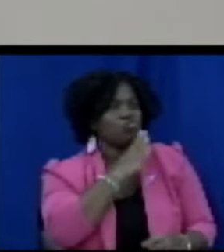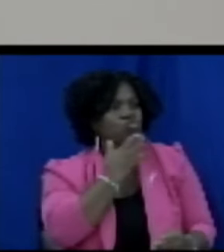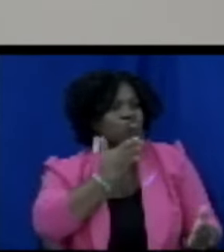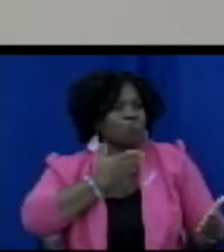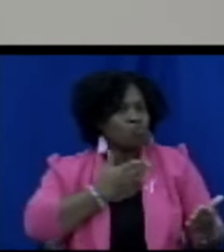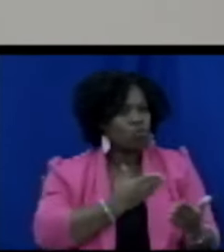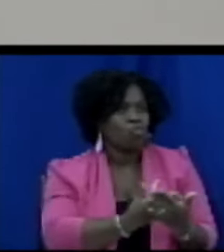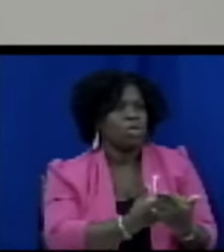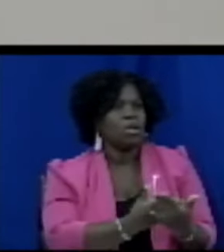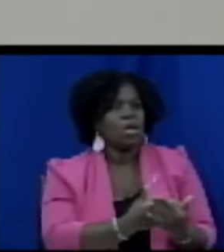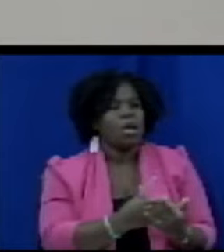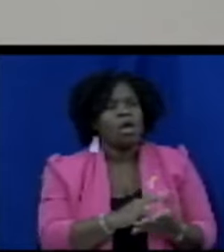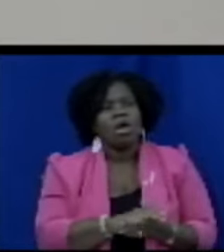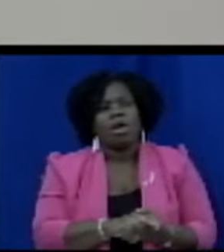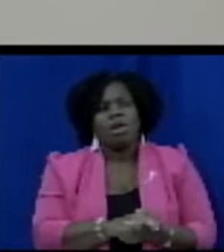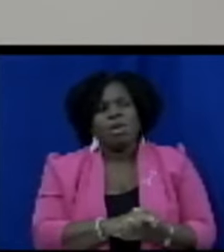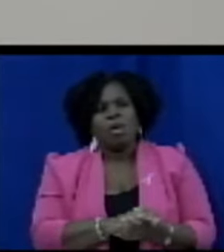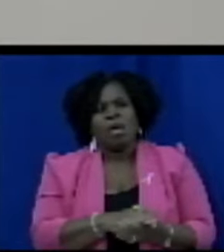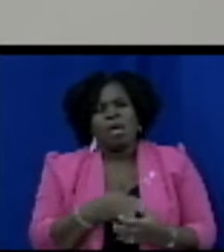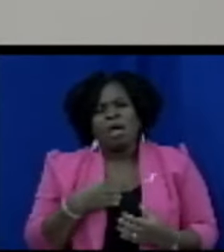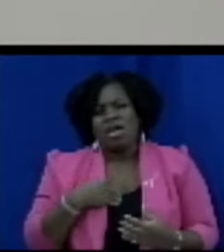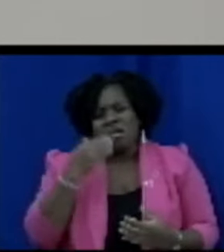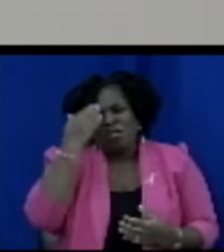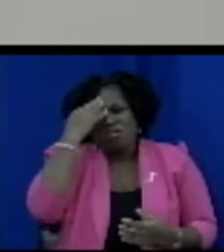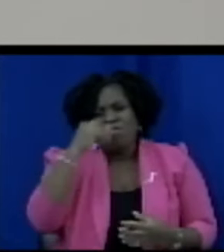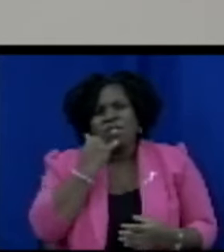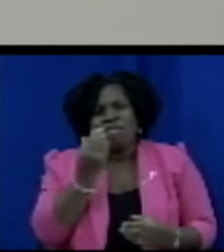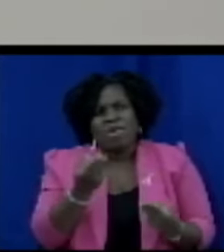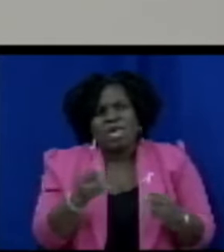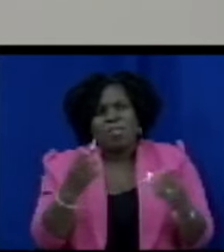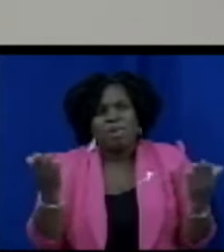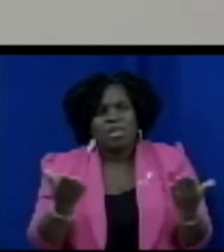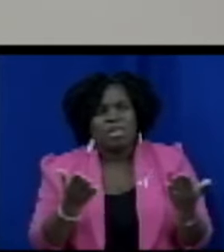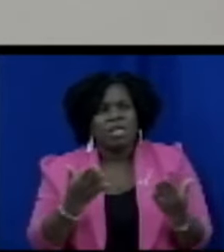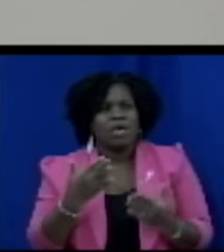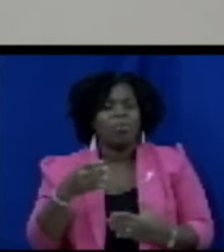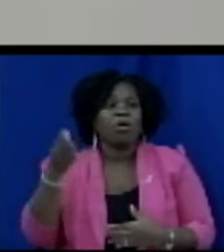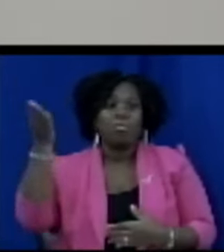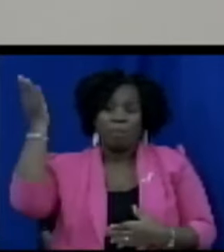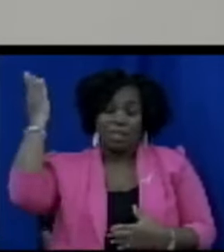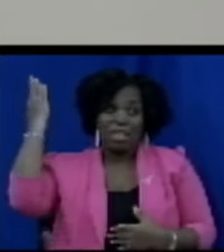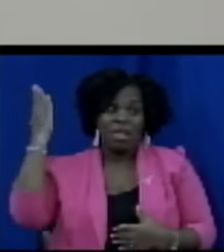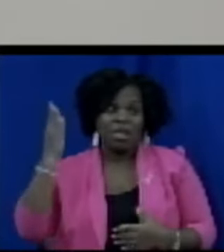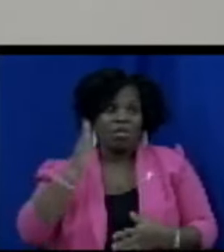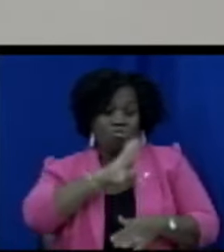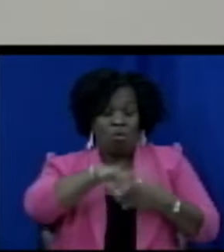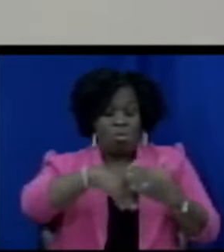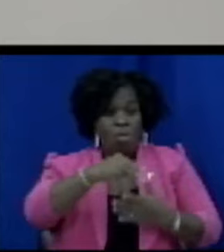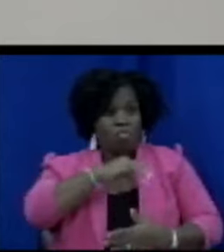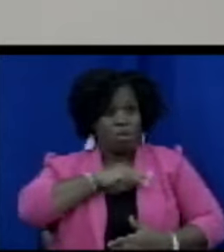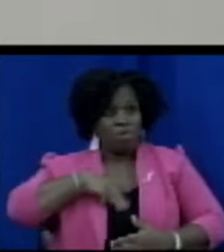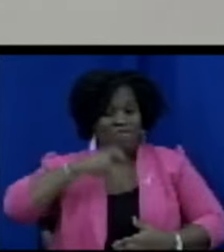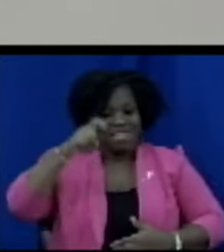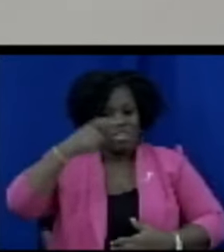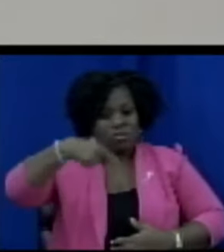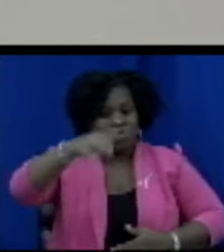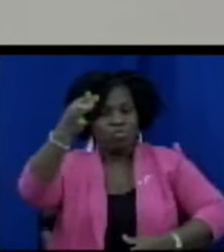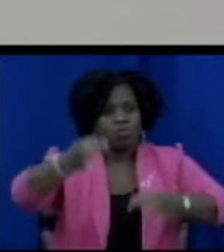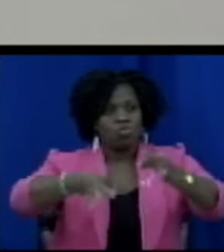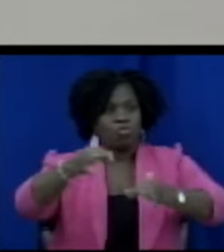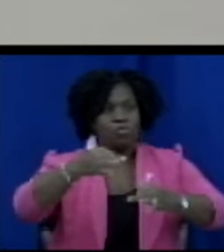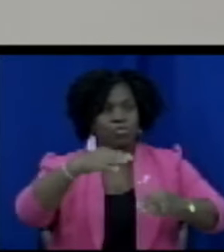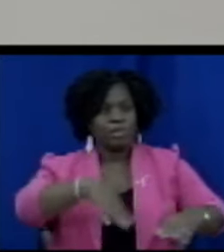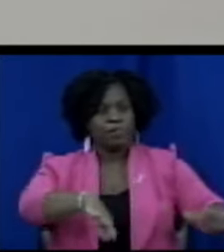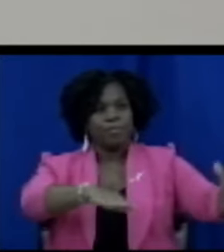of a board at one point and all of us had to go to the court the high court to take an oath an oath of secrecy